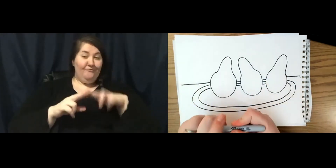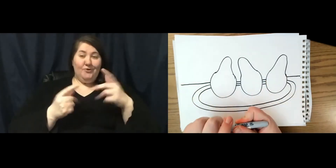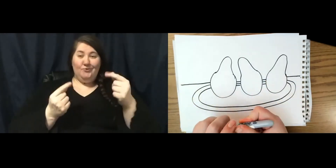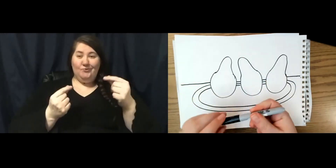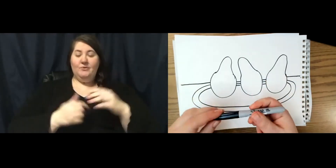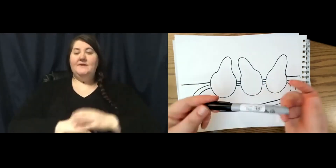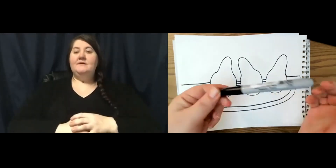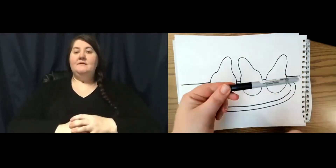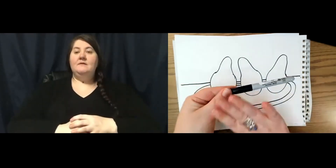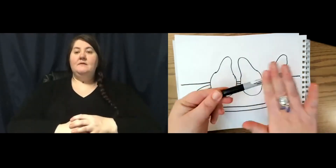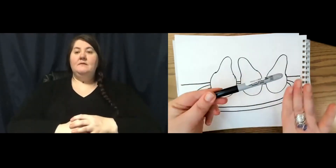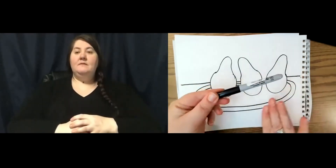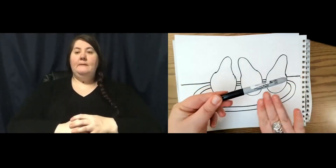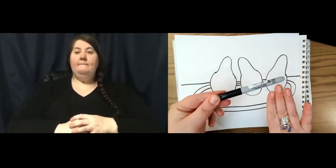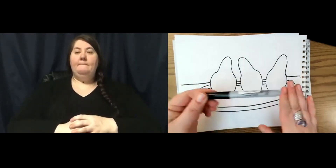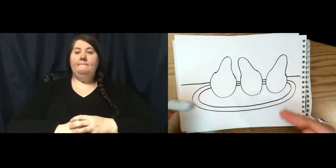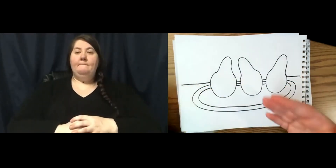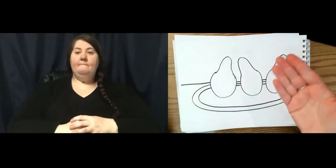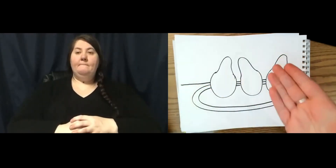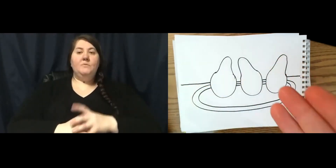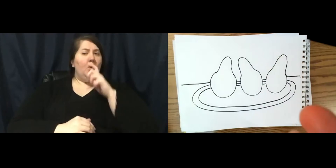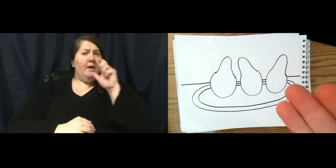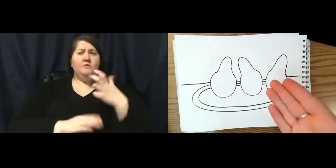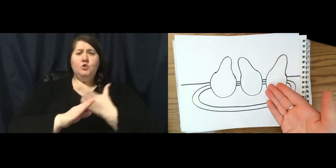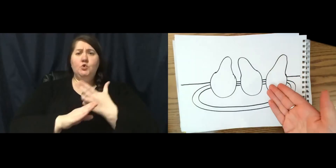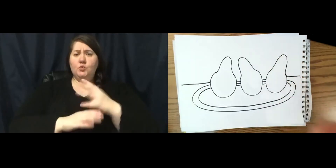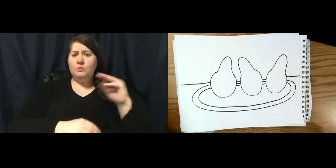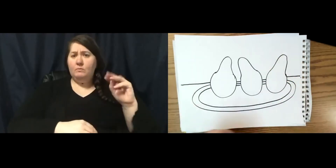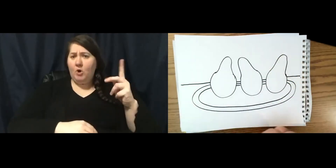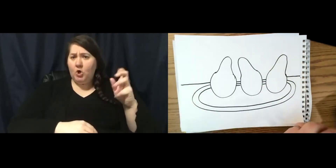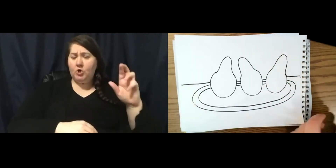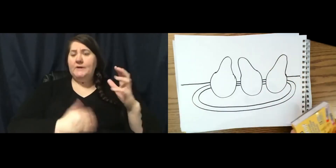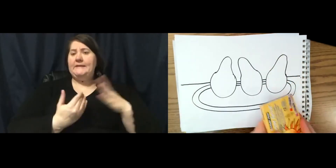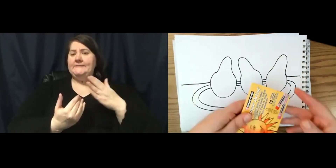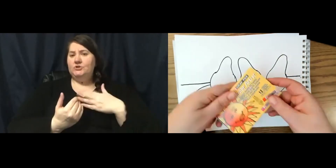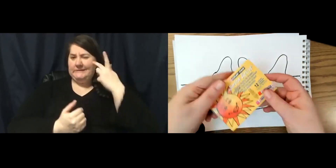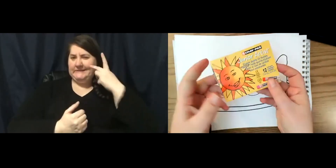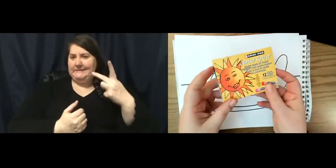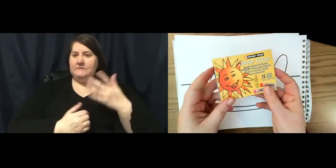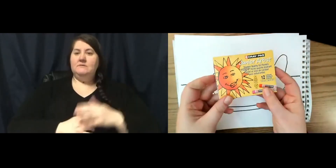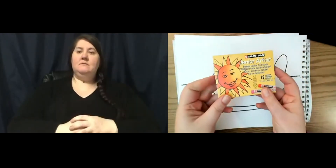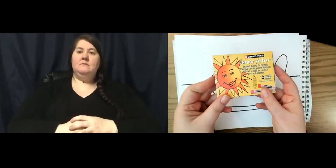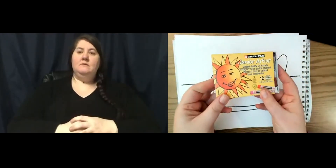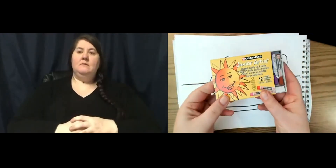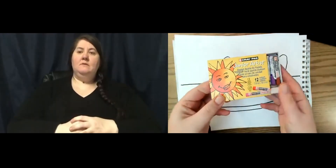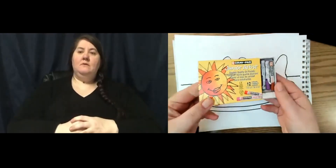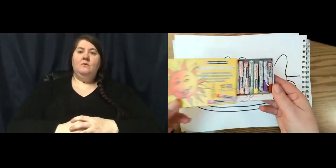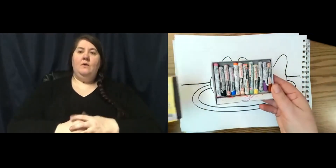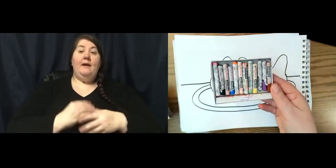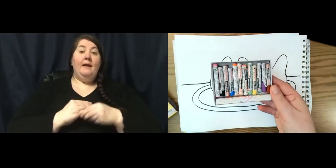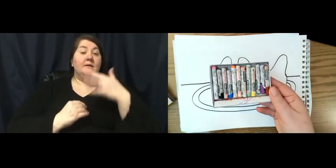drawn that out. And again, you do not have to use marker. It's just easier for the video to see. Now we're going to have fun